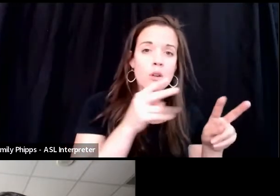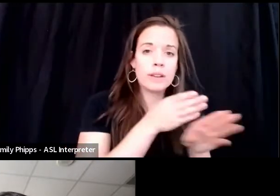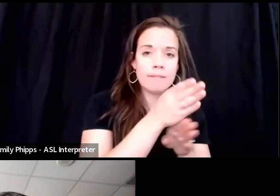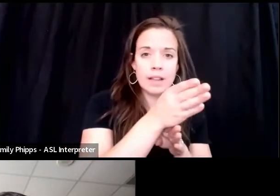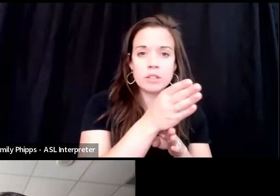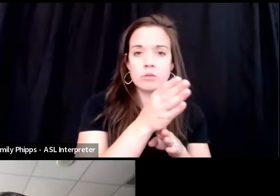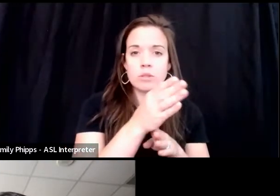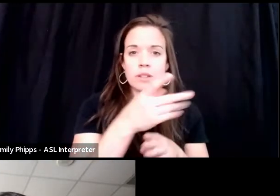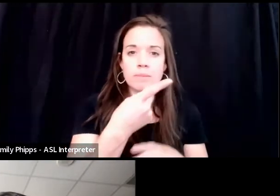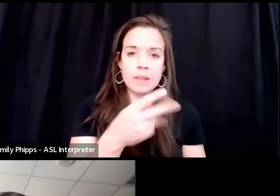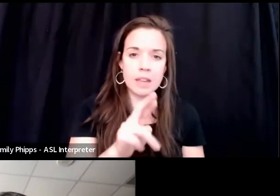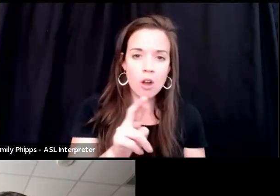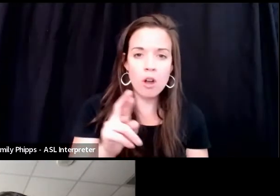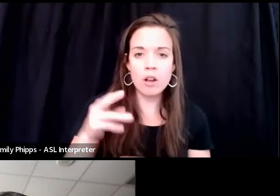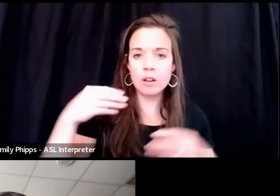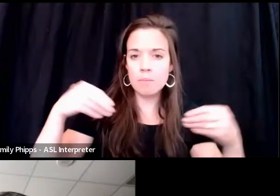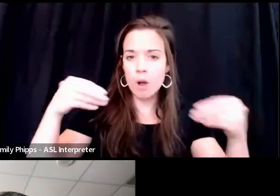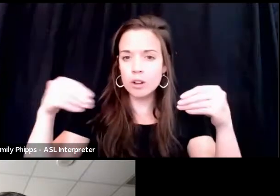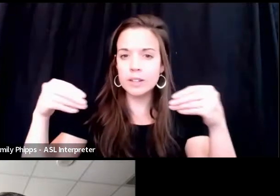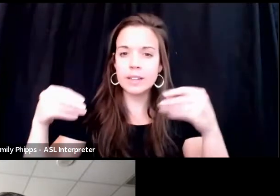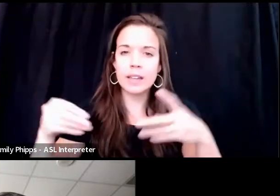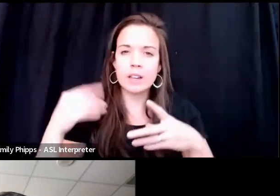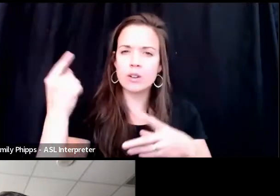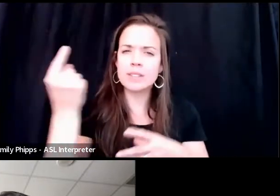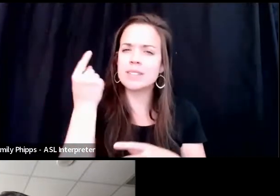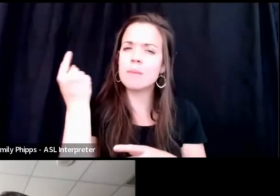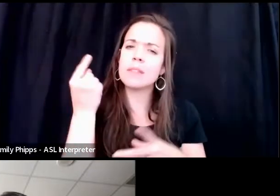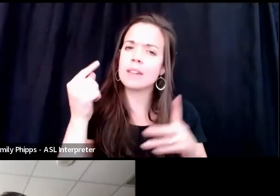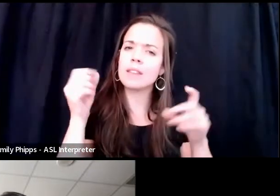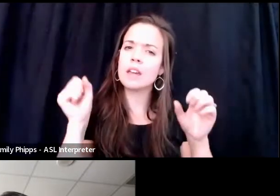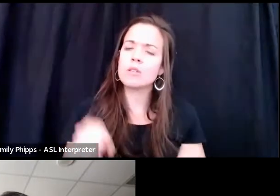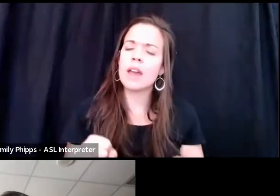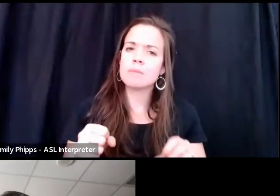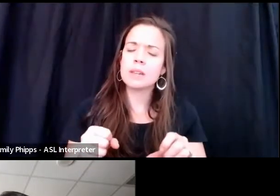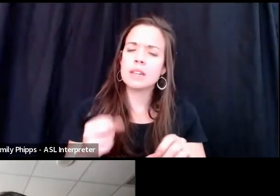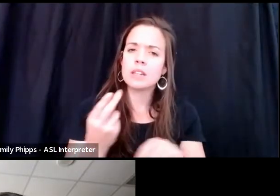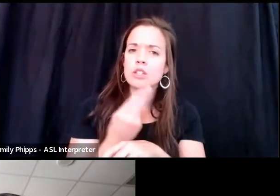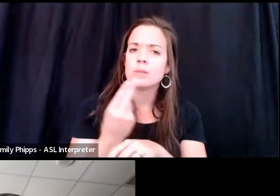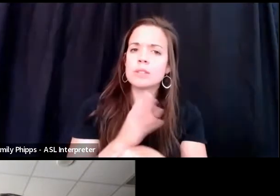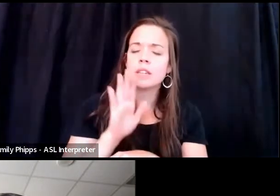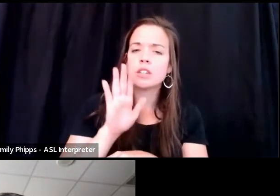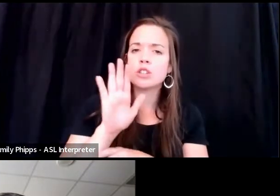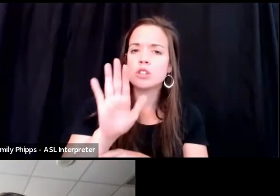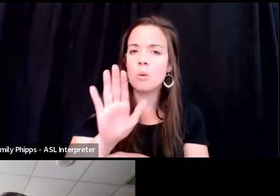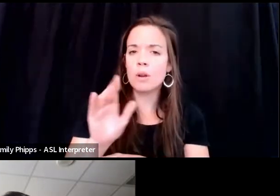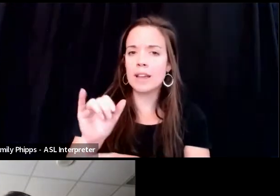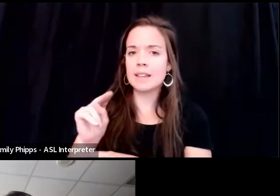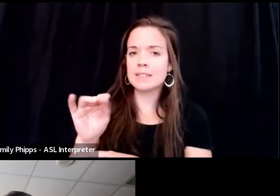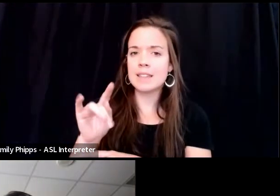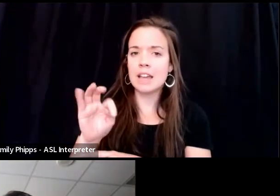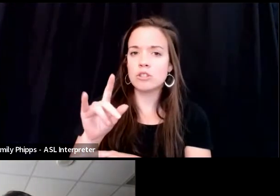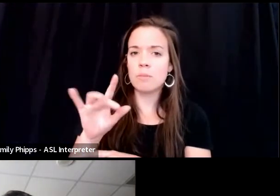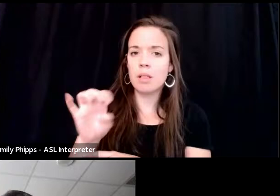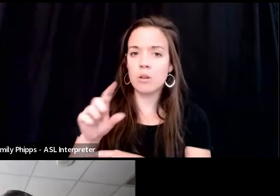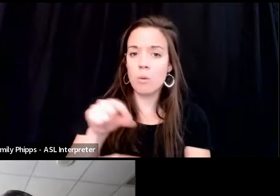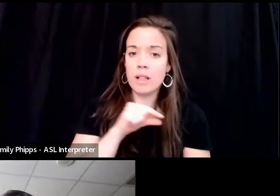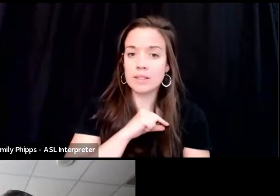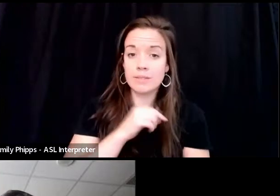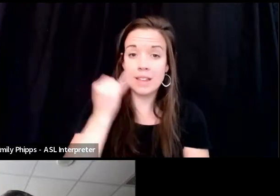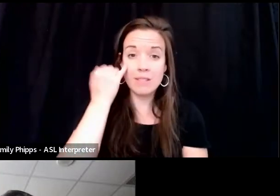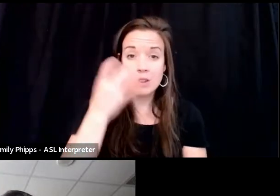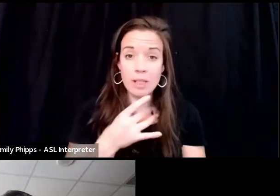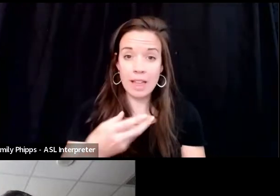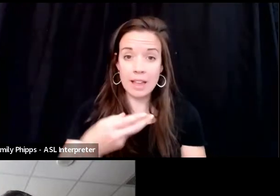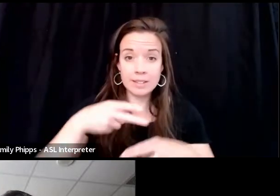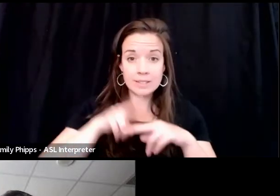PR or marketing or something that you're going to be able to use those intangible qualities. If you like to sit more at